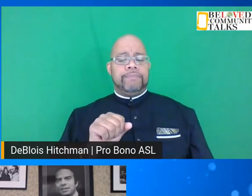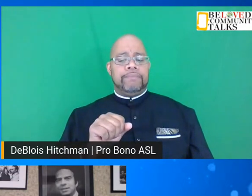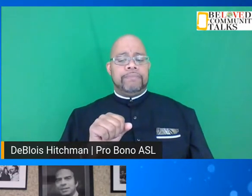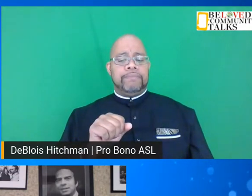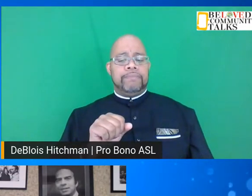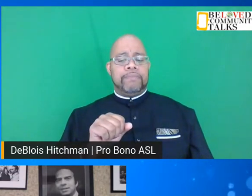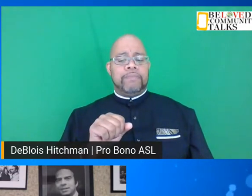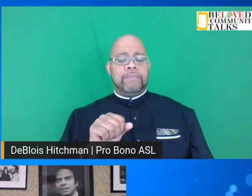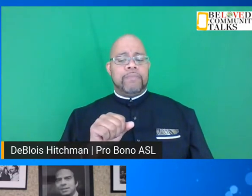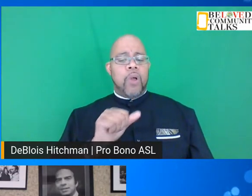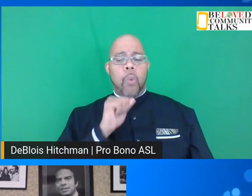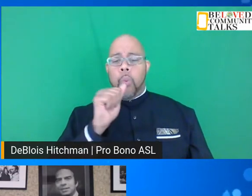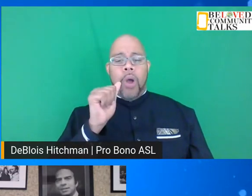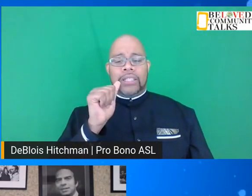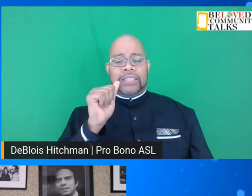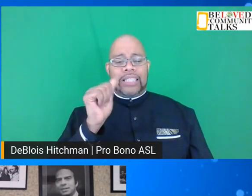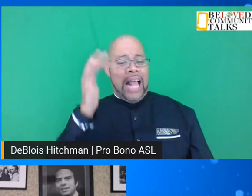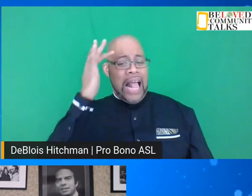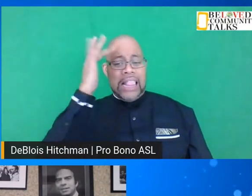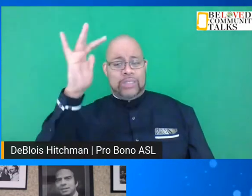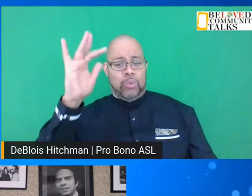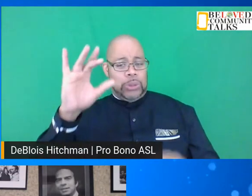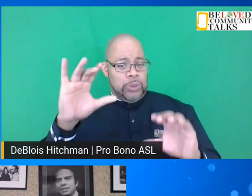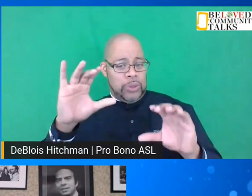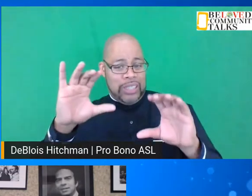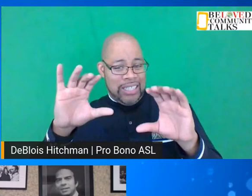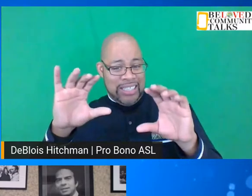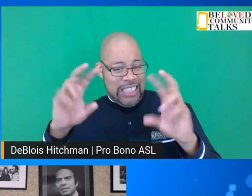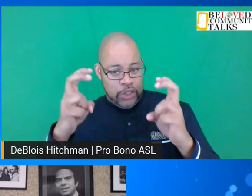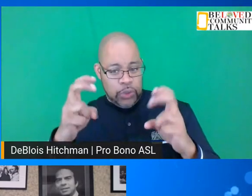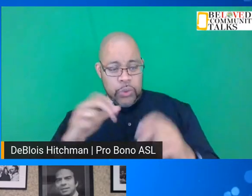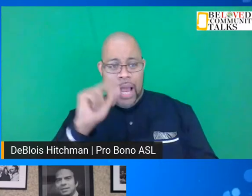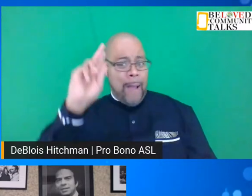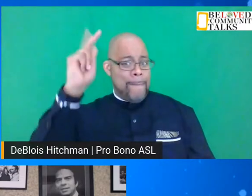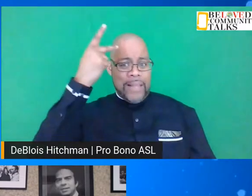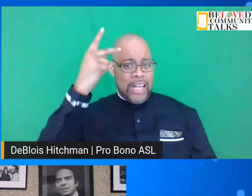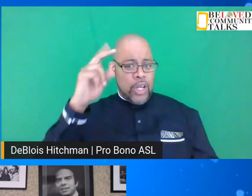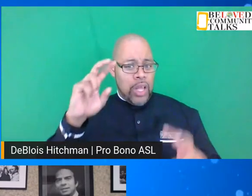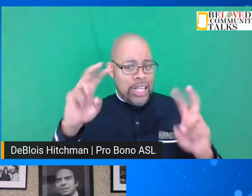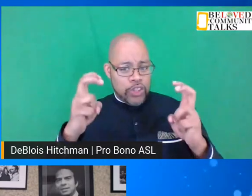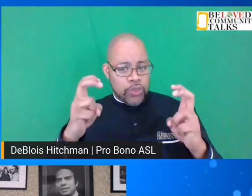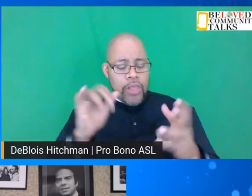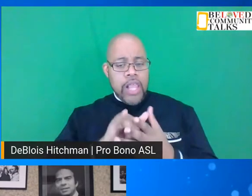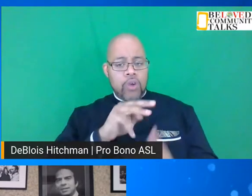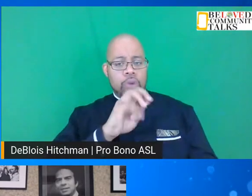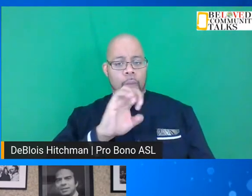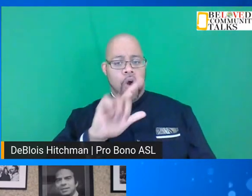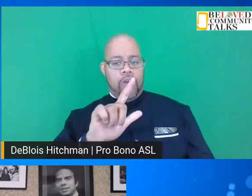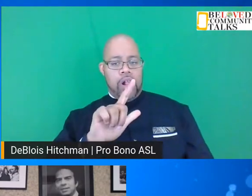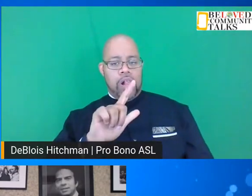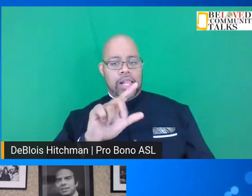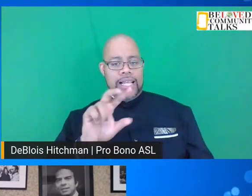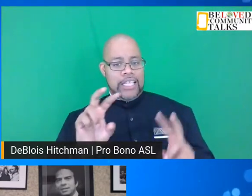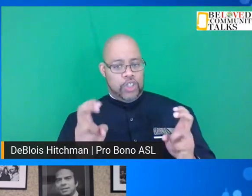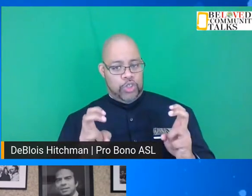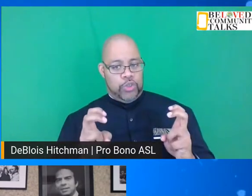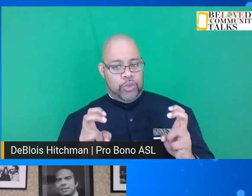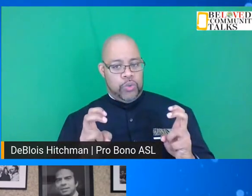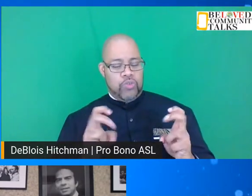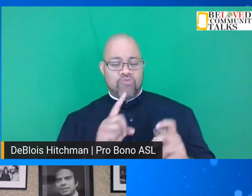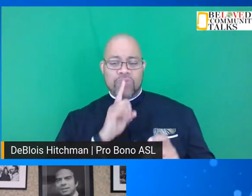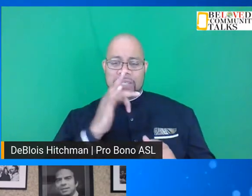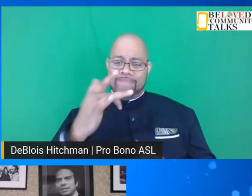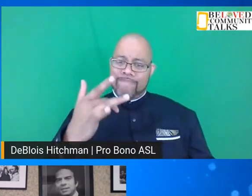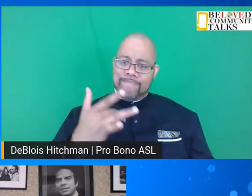It wasn't an intellectual issue. It wasn't a political issue. It was a moral issue. It got to the very